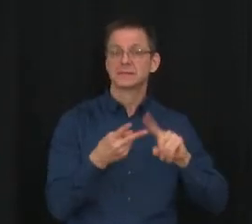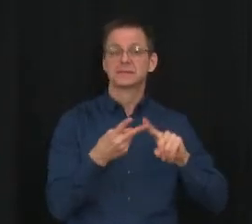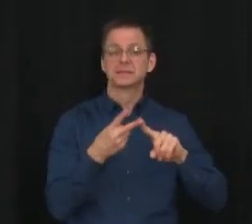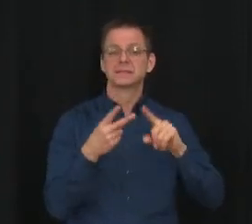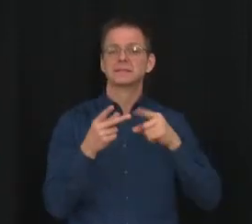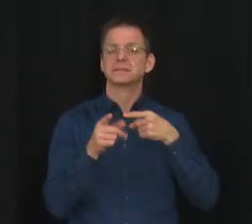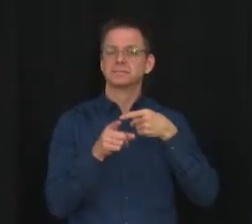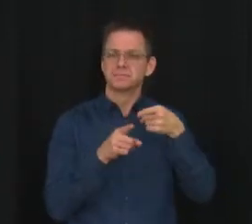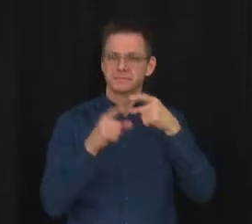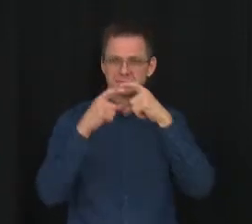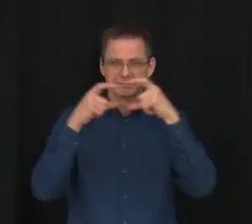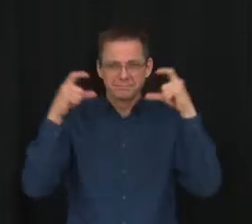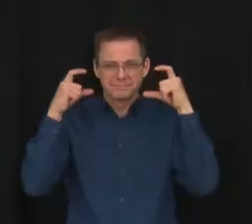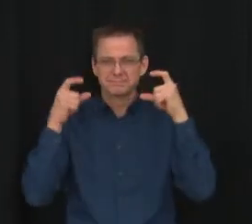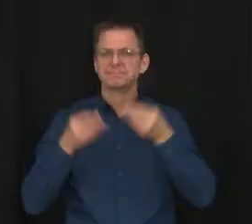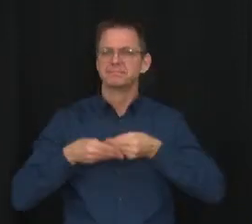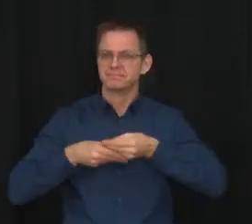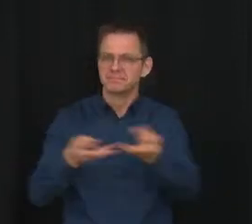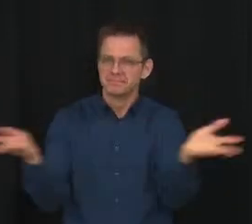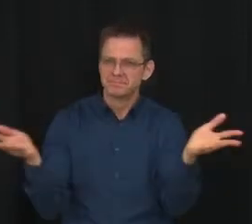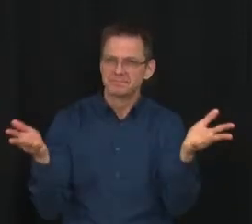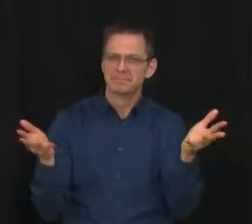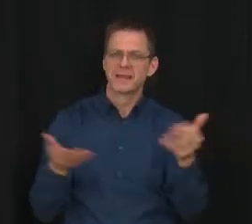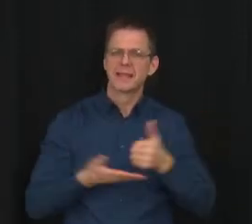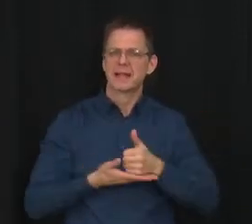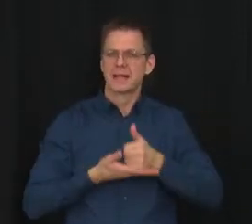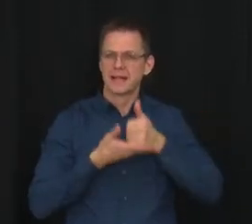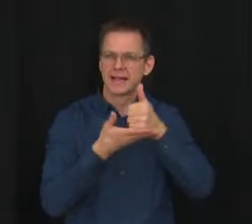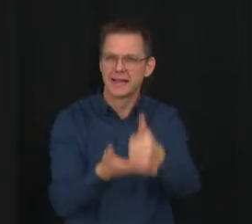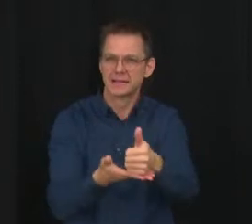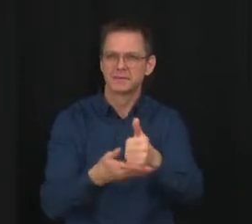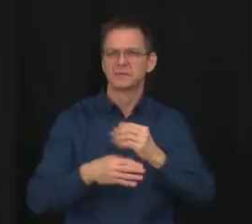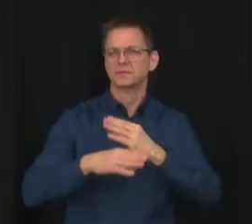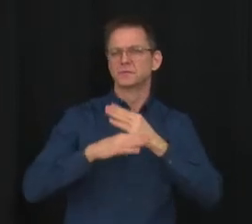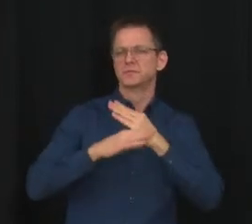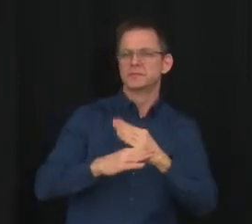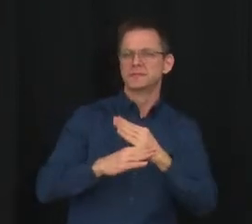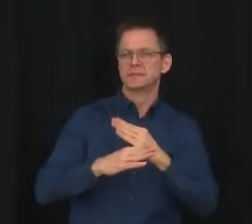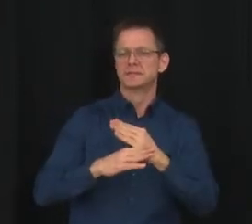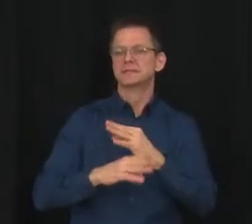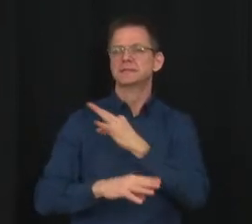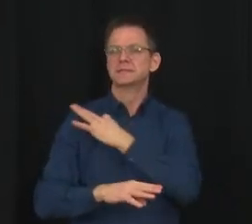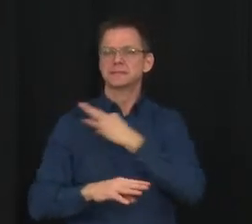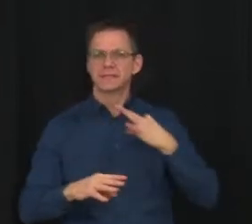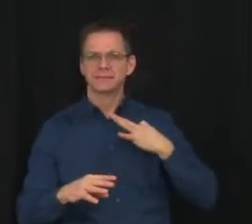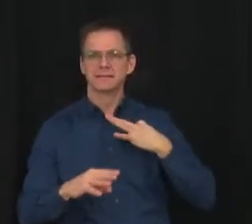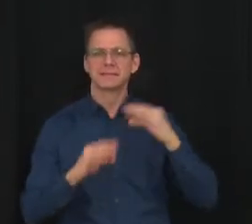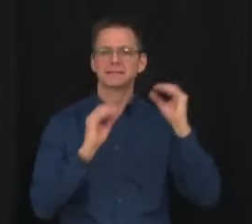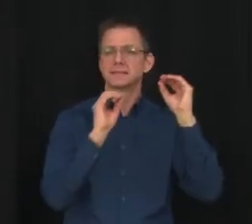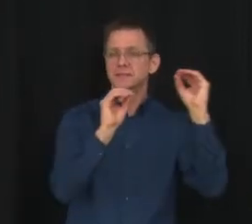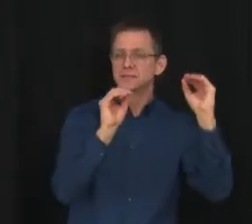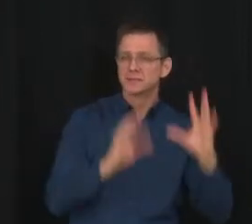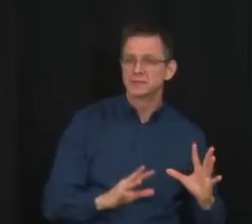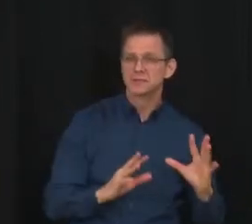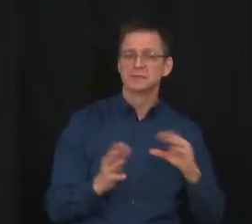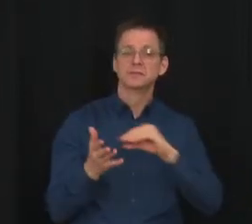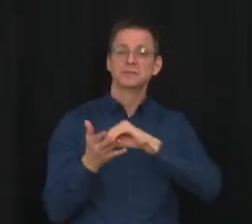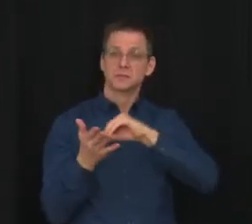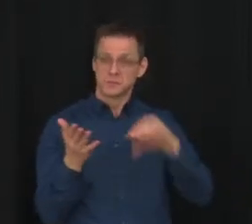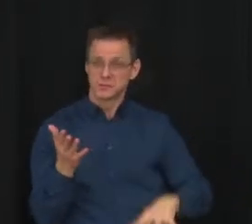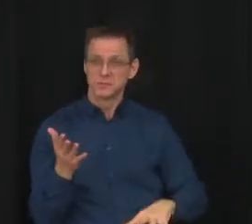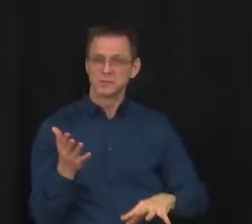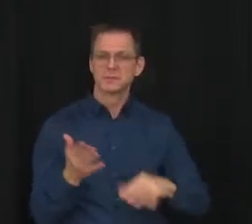return to the classroom. Given the current situation, I also want to note that I strongly recommend that students in all grades